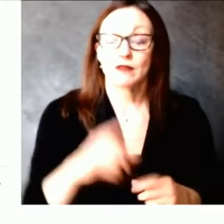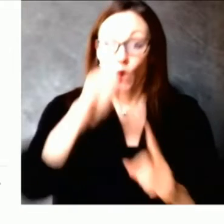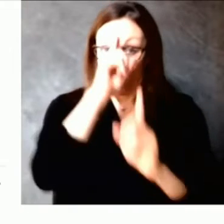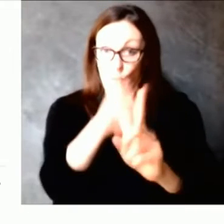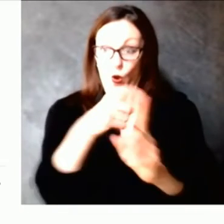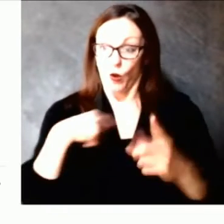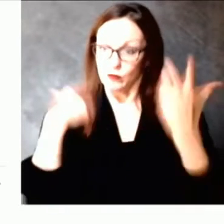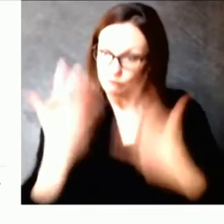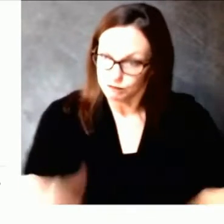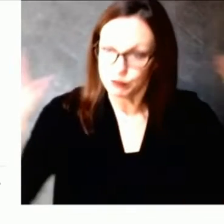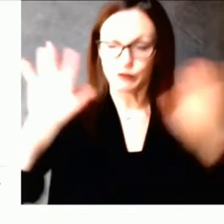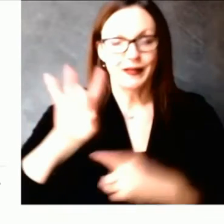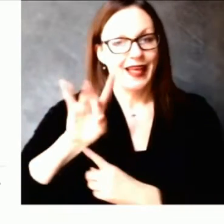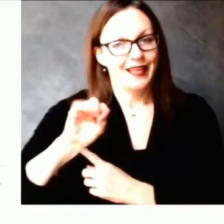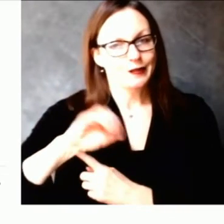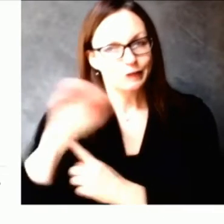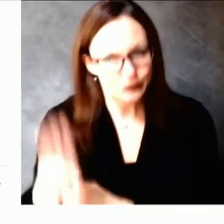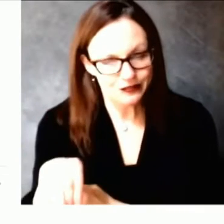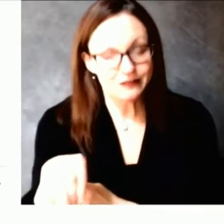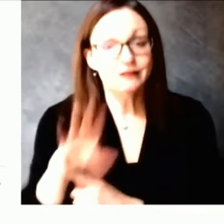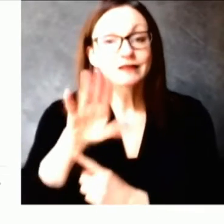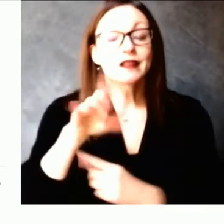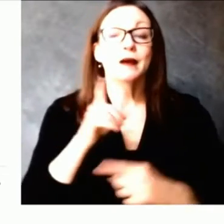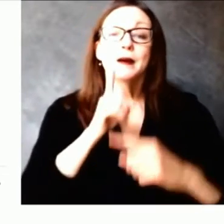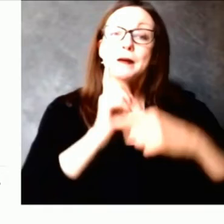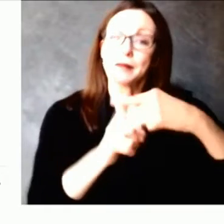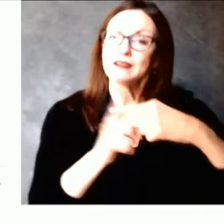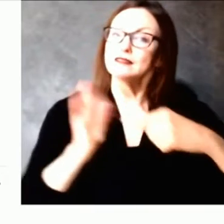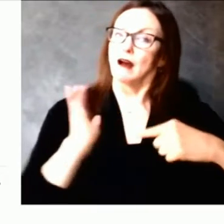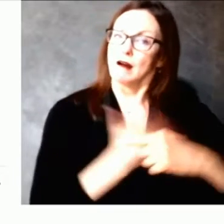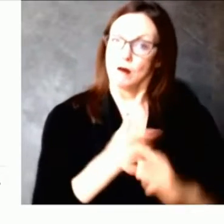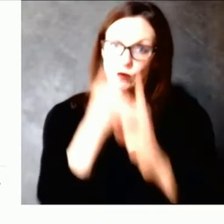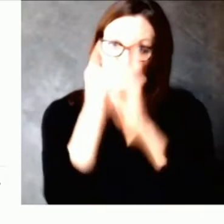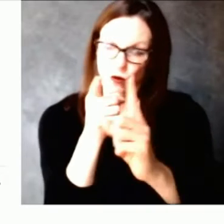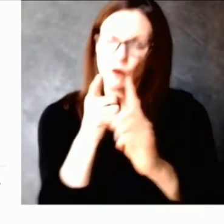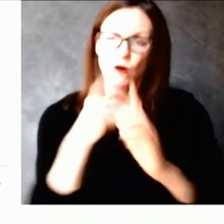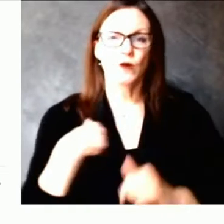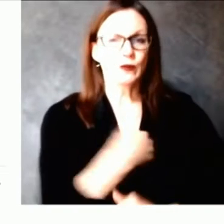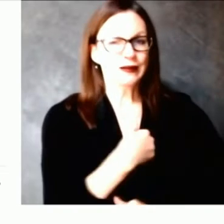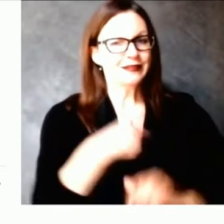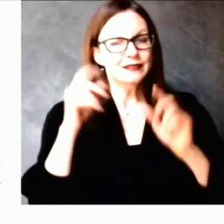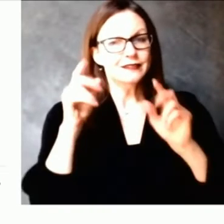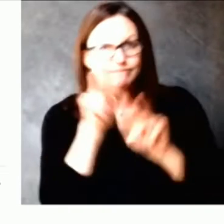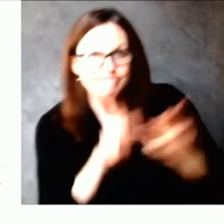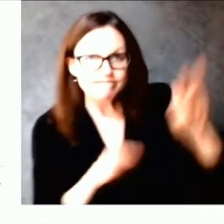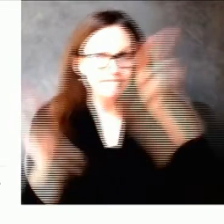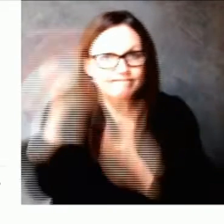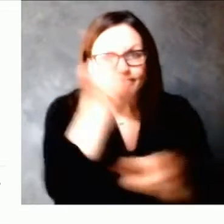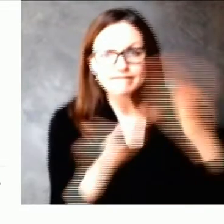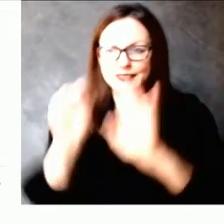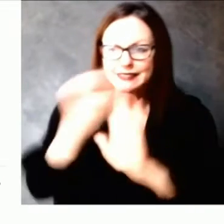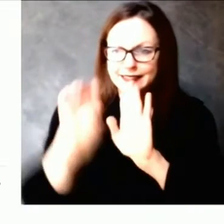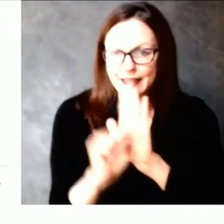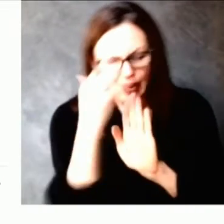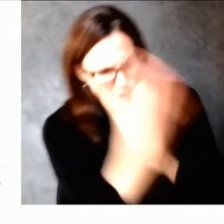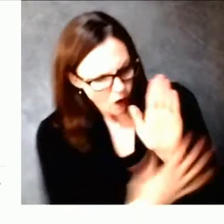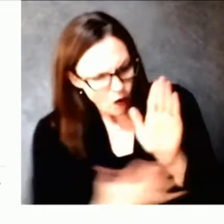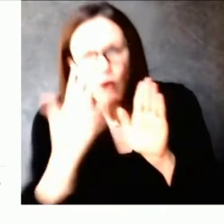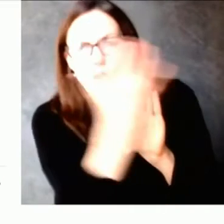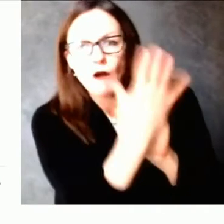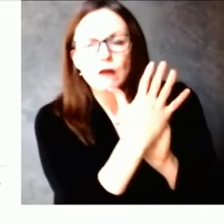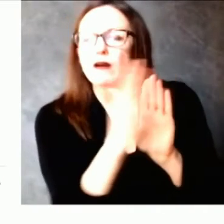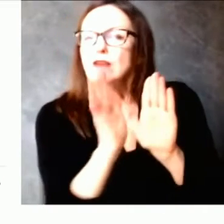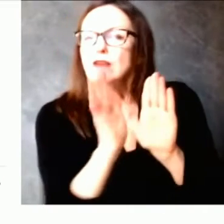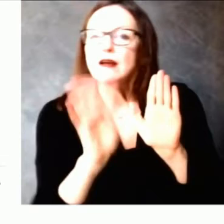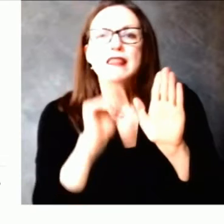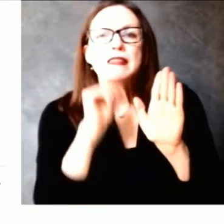picture of who the vaccine is going to. It also means we are making intentional decisions to reduce